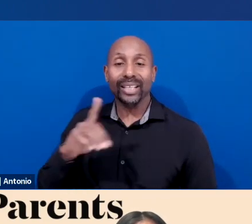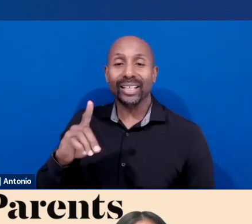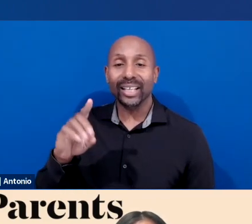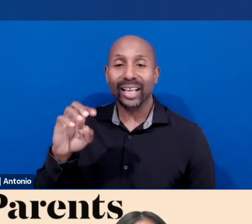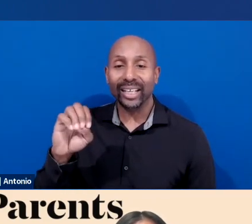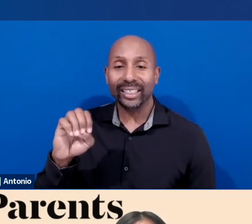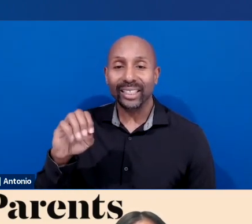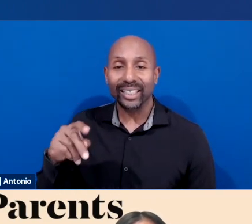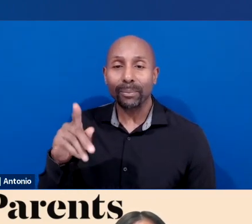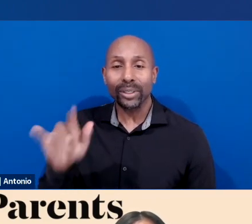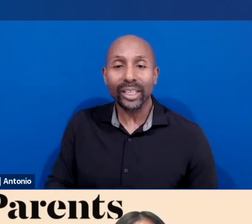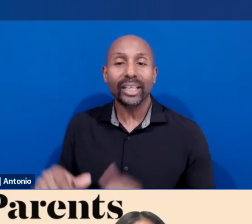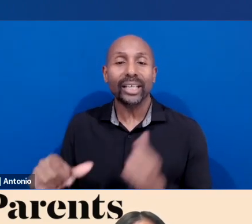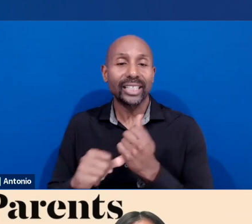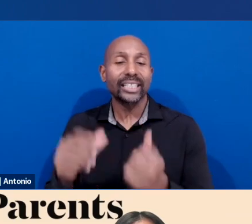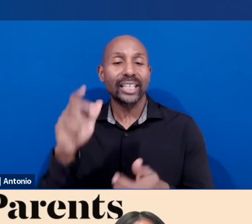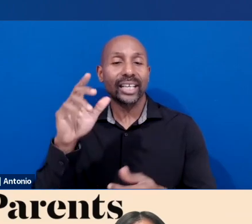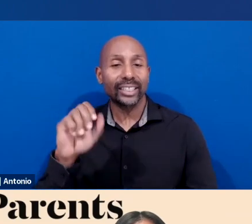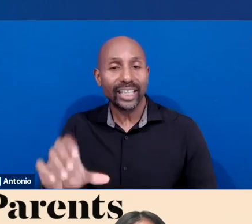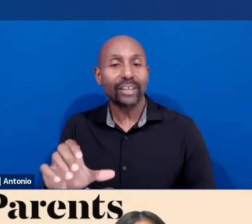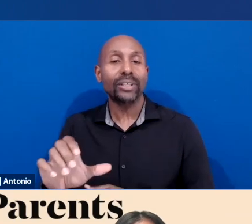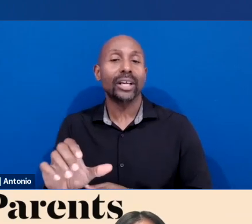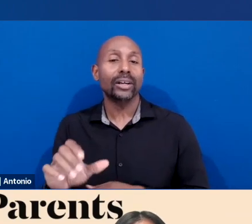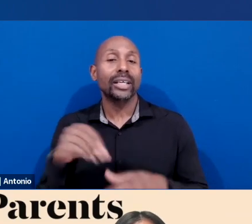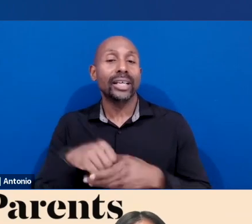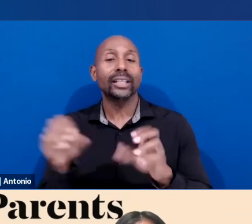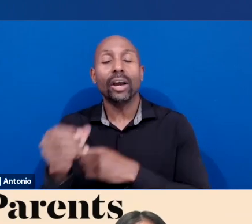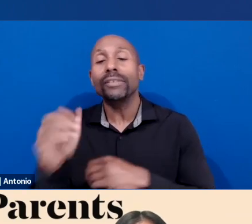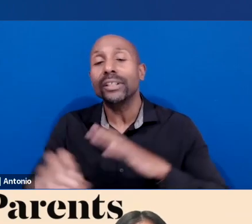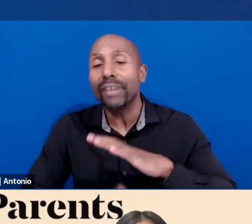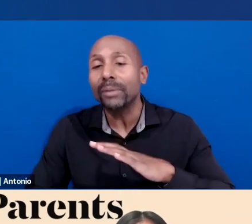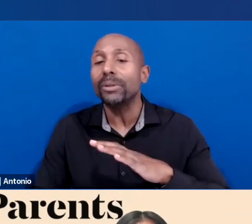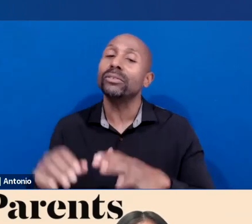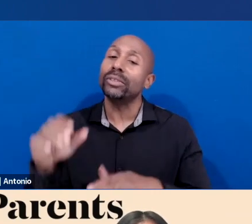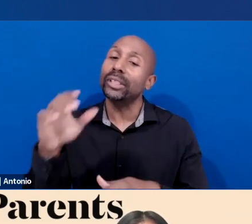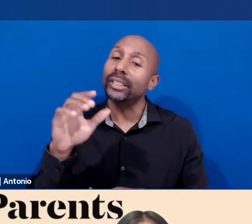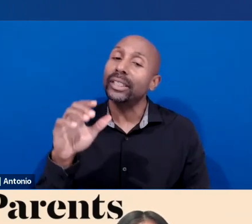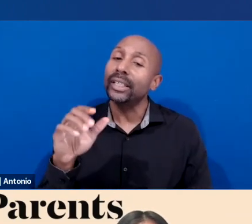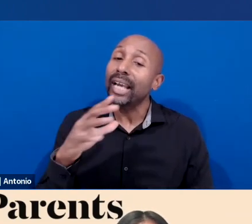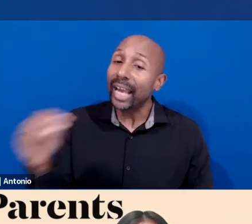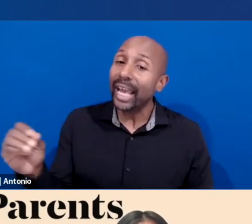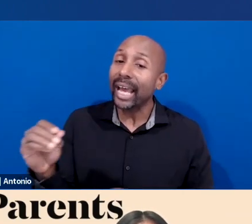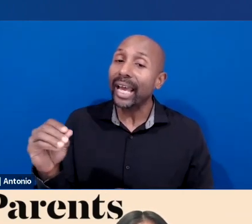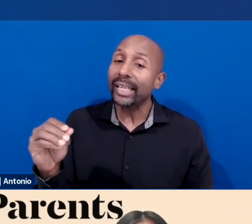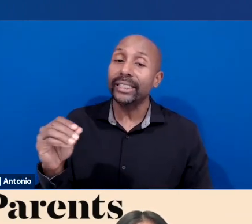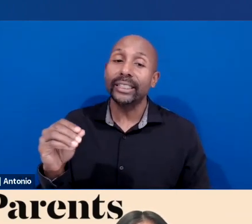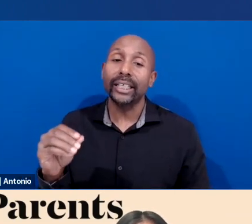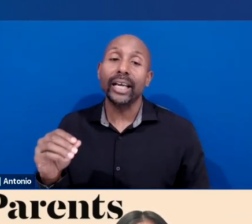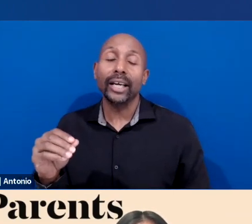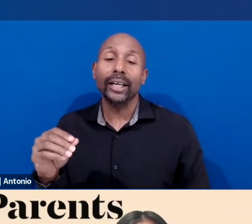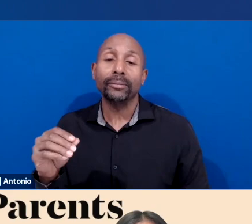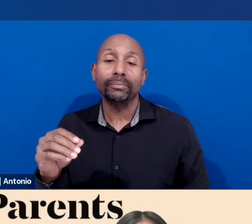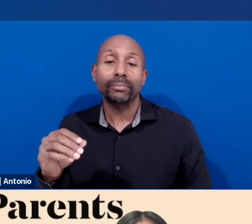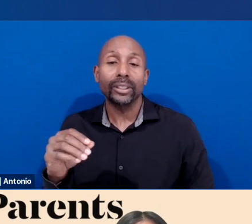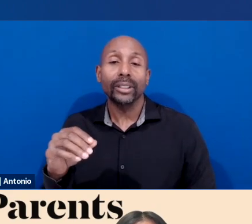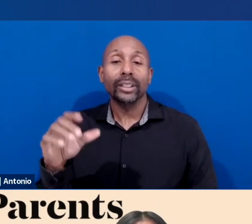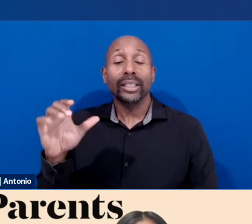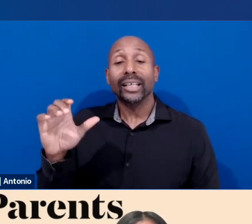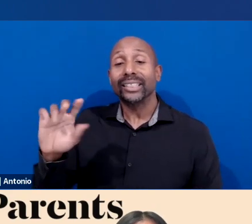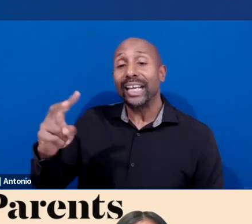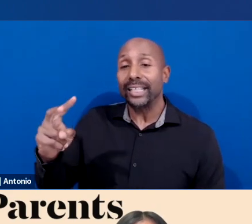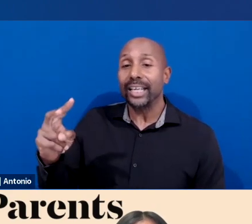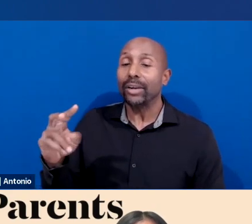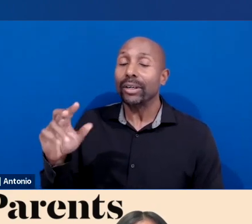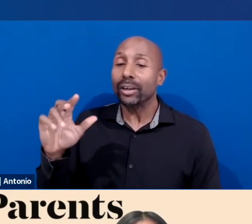and leave the office. And so very committed and excited about an opportunity to talk about how we're connecting and supporting academics, academic